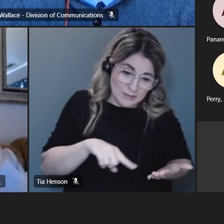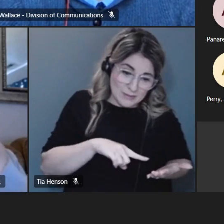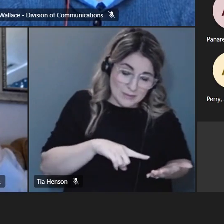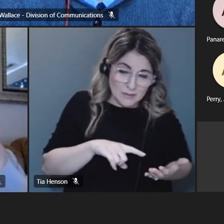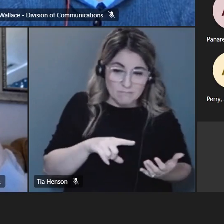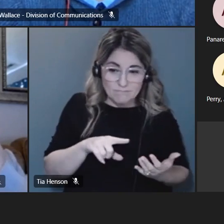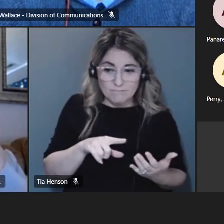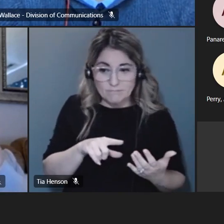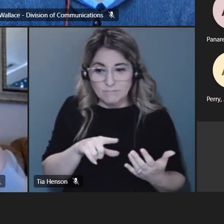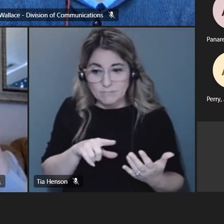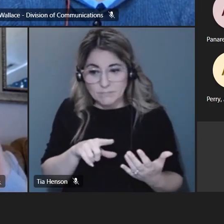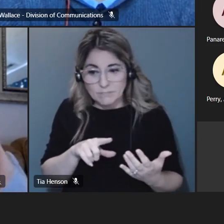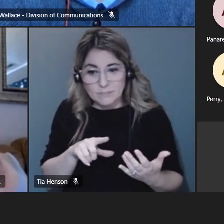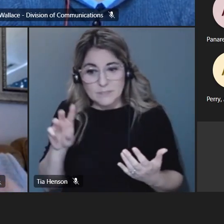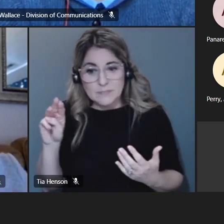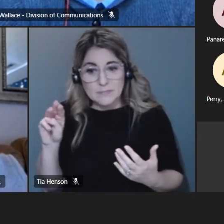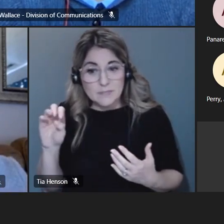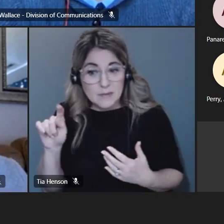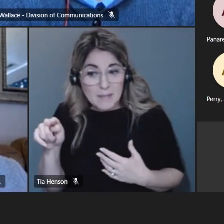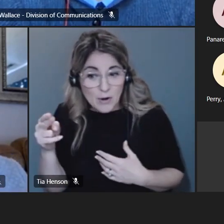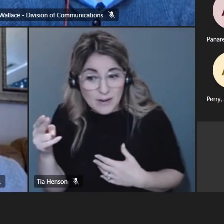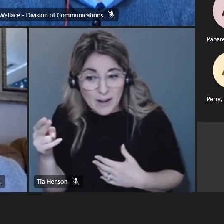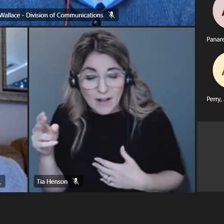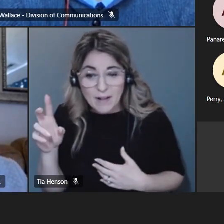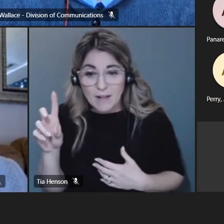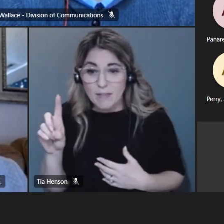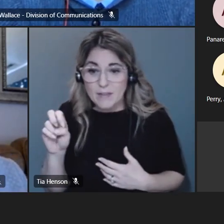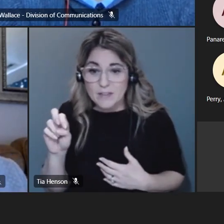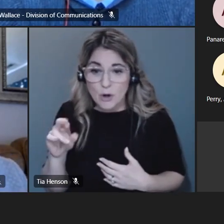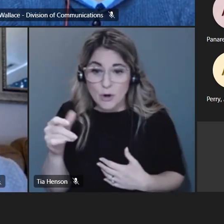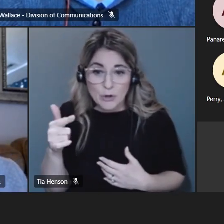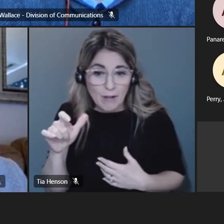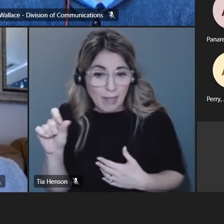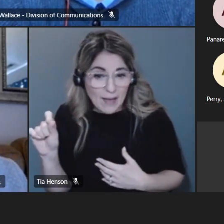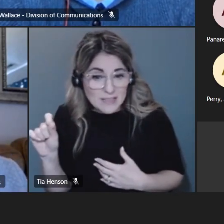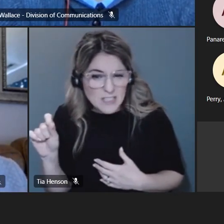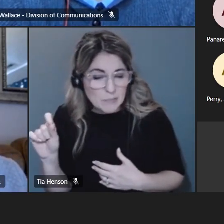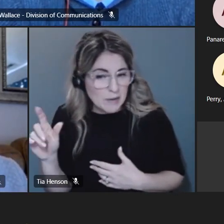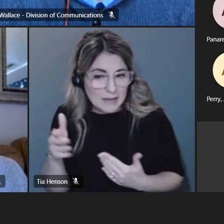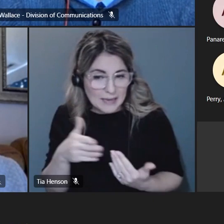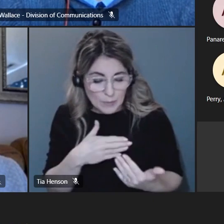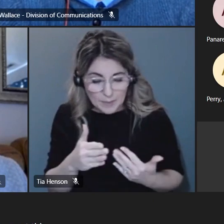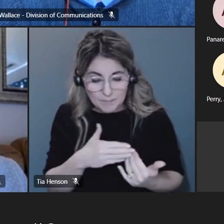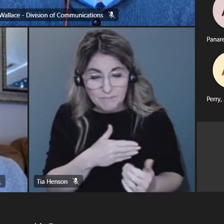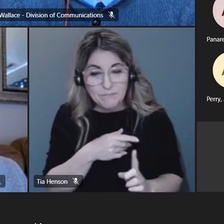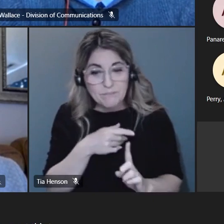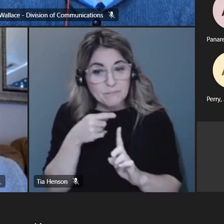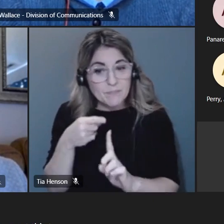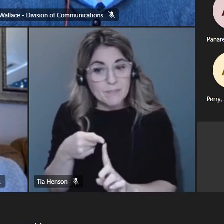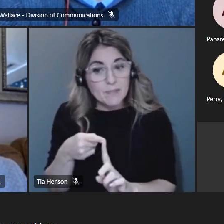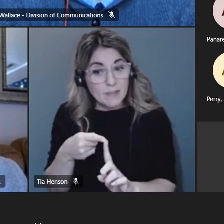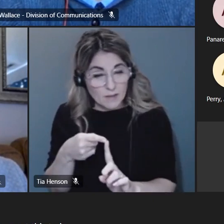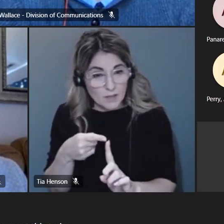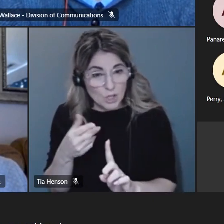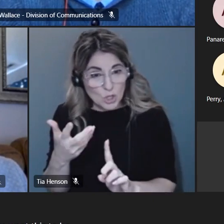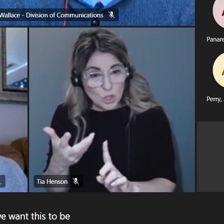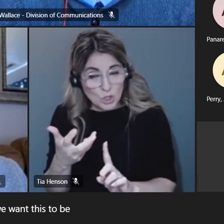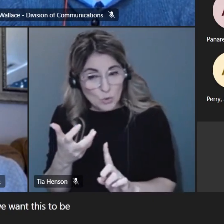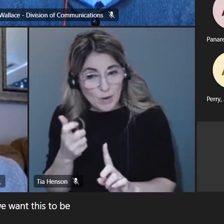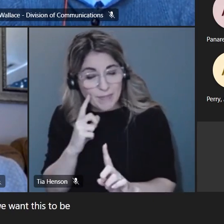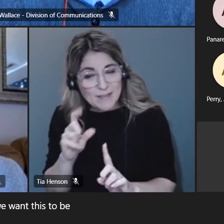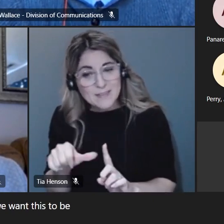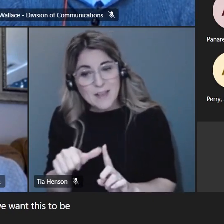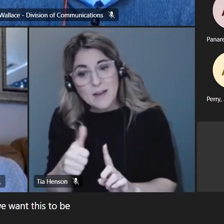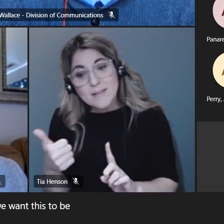like meredith and dr glass but do we want this to be like another